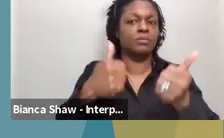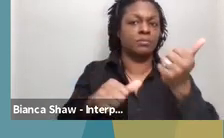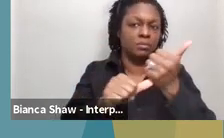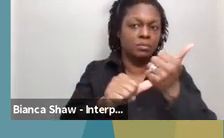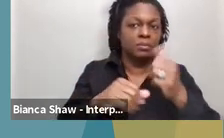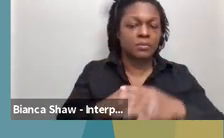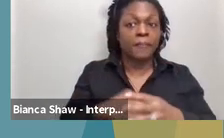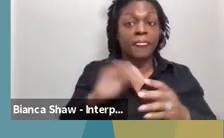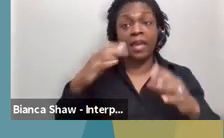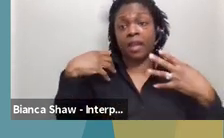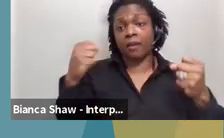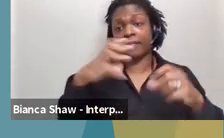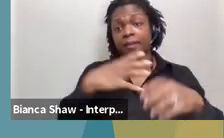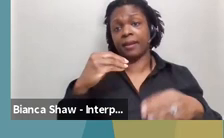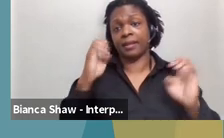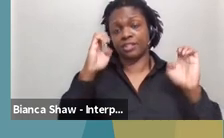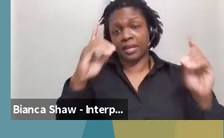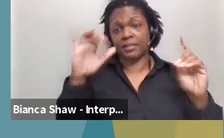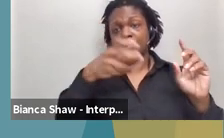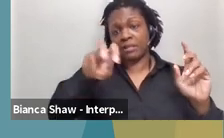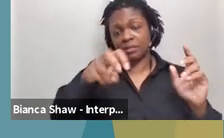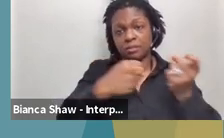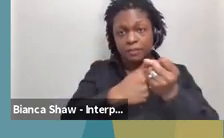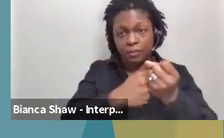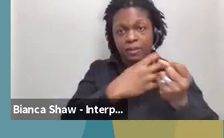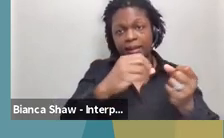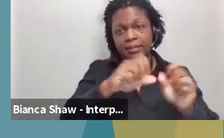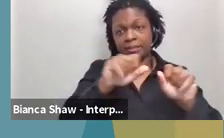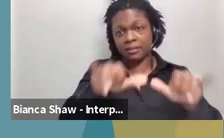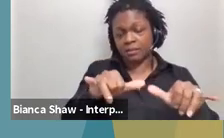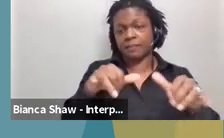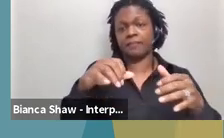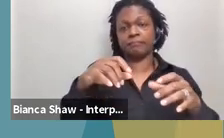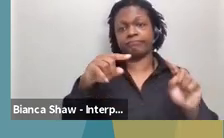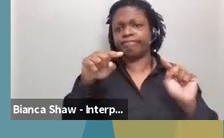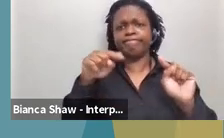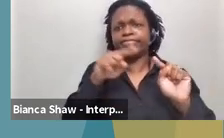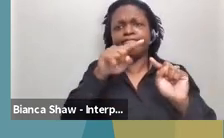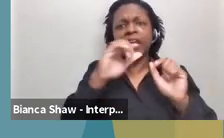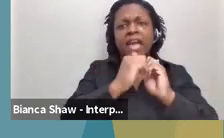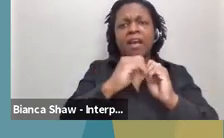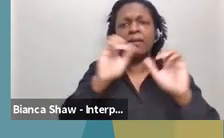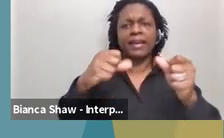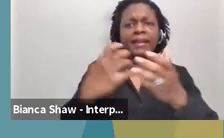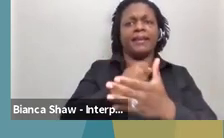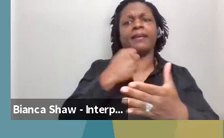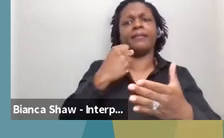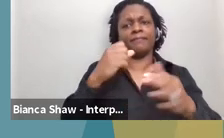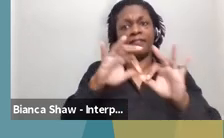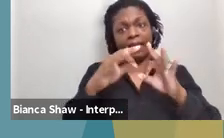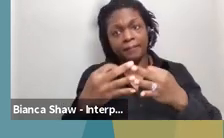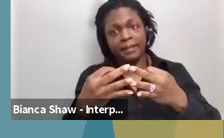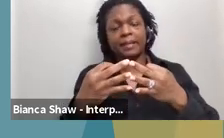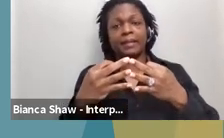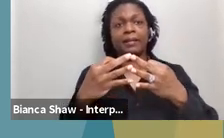education transition supports, and system navigation services for families and healthcare providers. So during